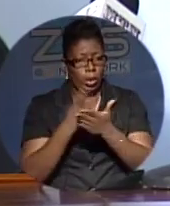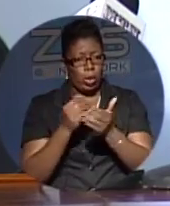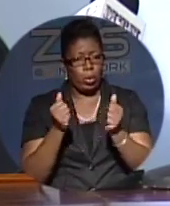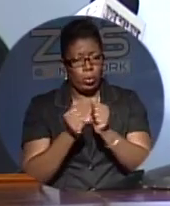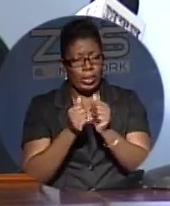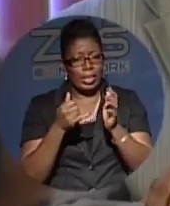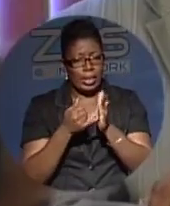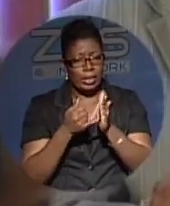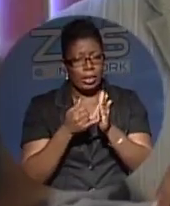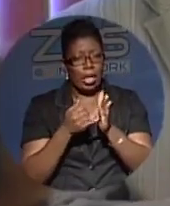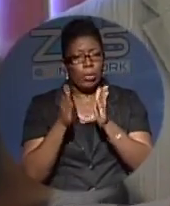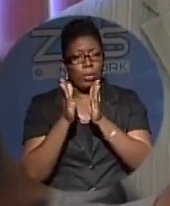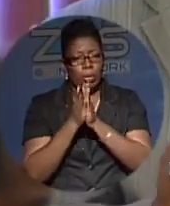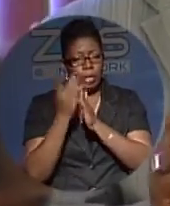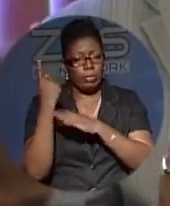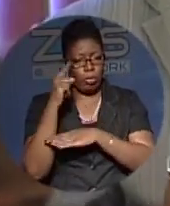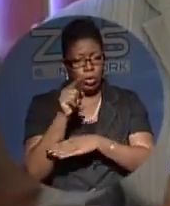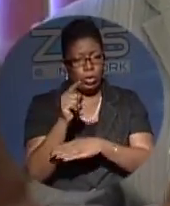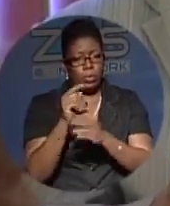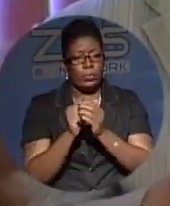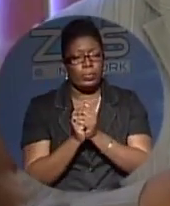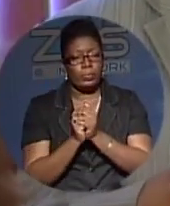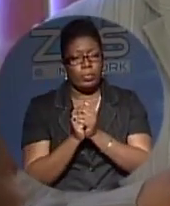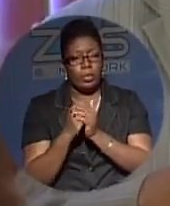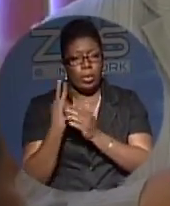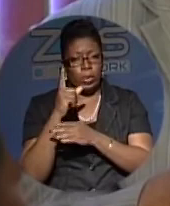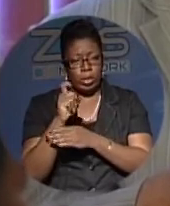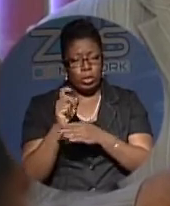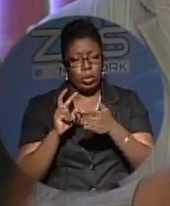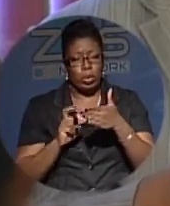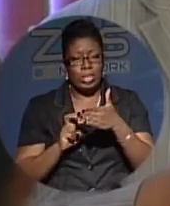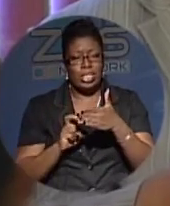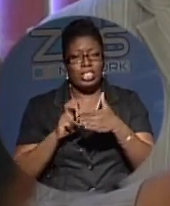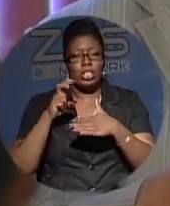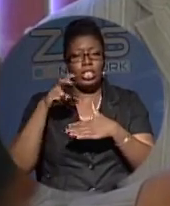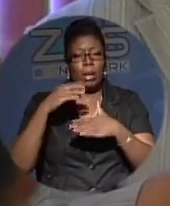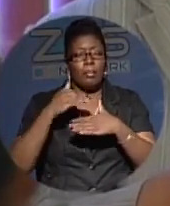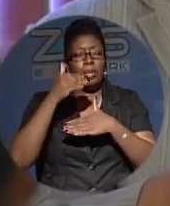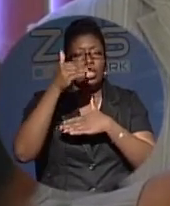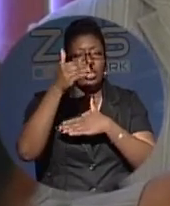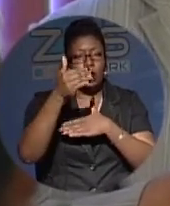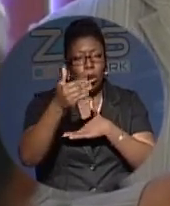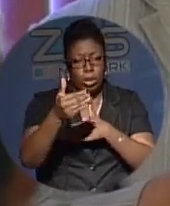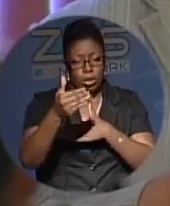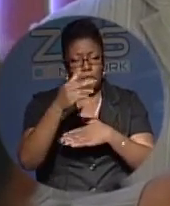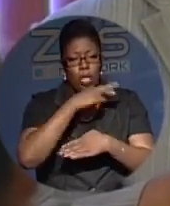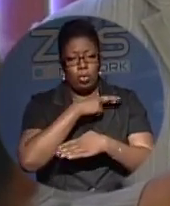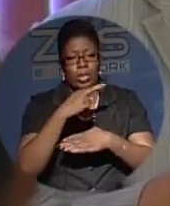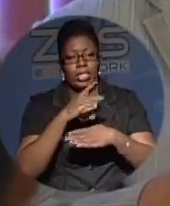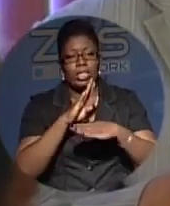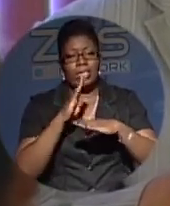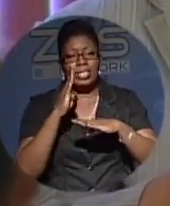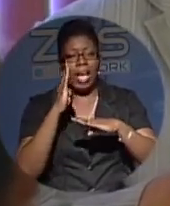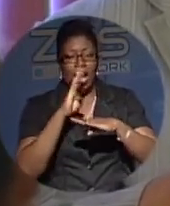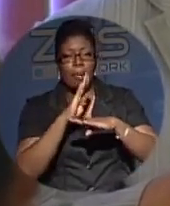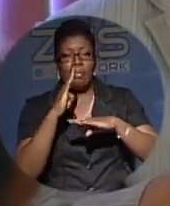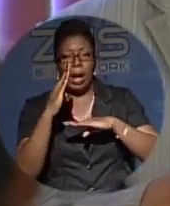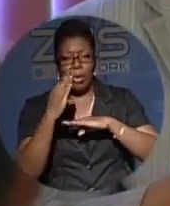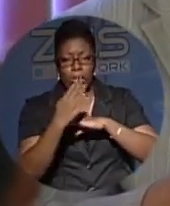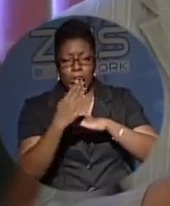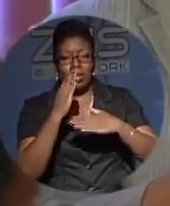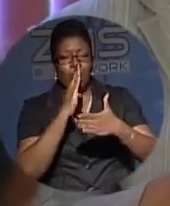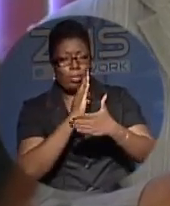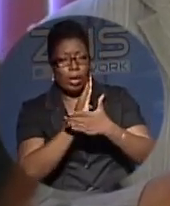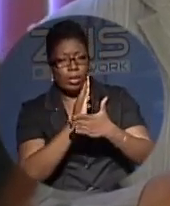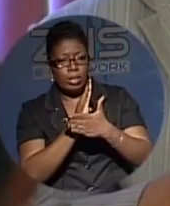are praying for you. We must now jump beyond religious barriers and accept who God is using,